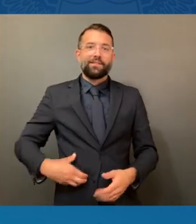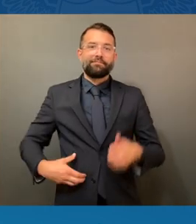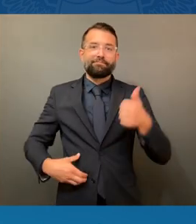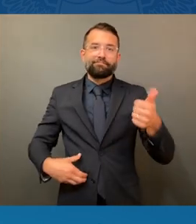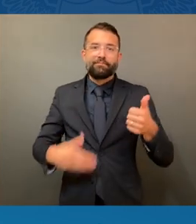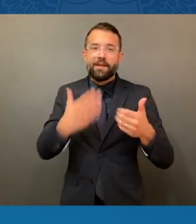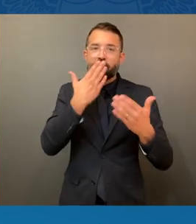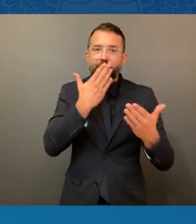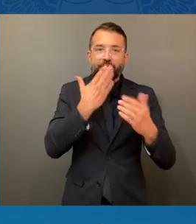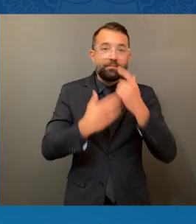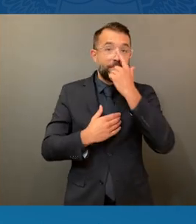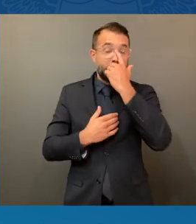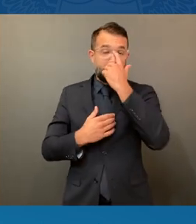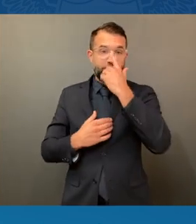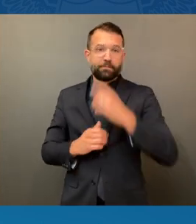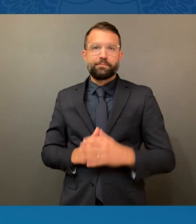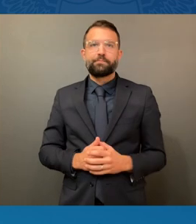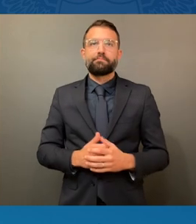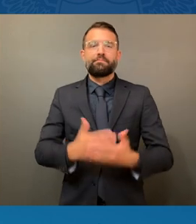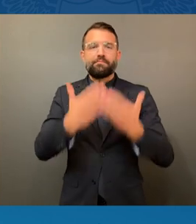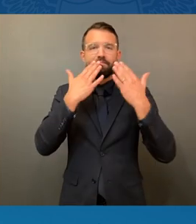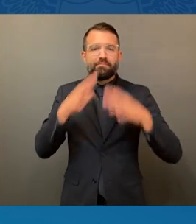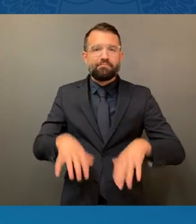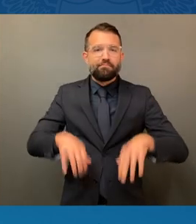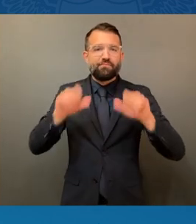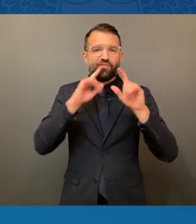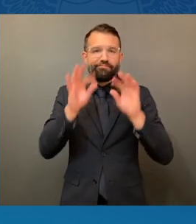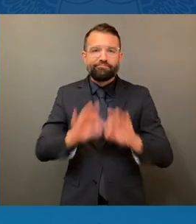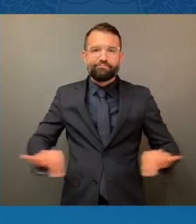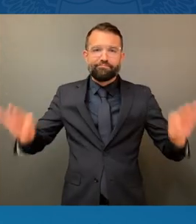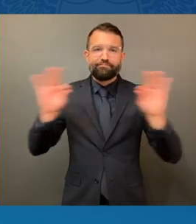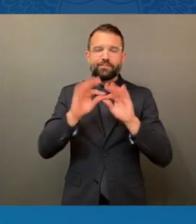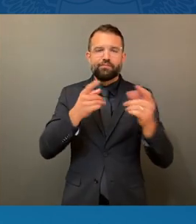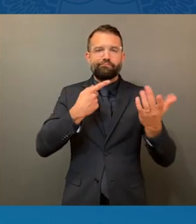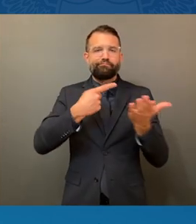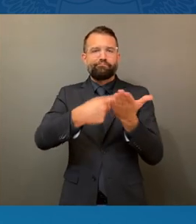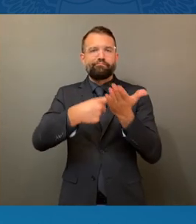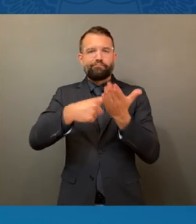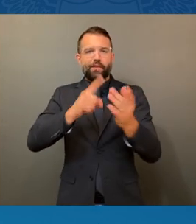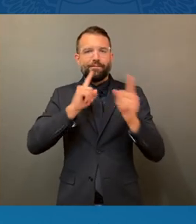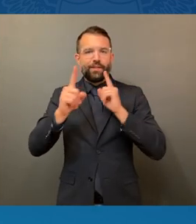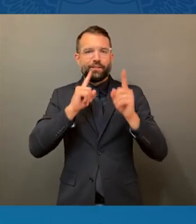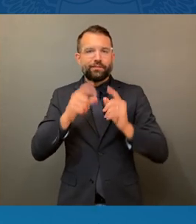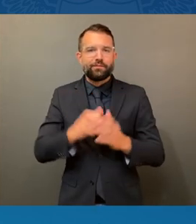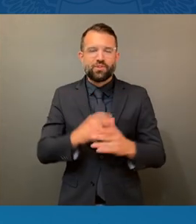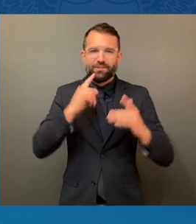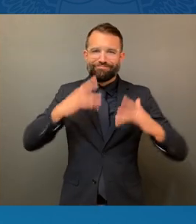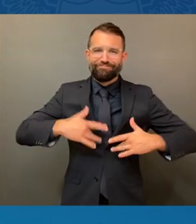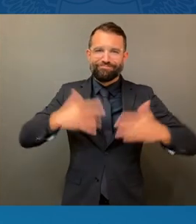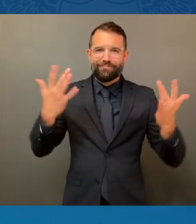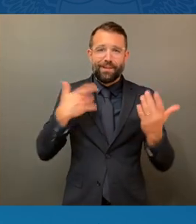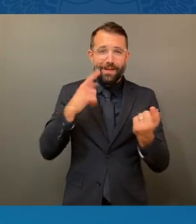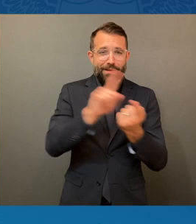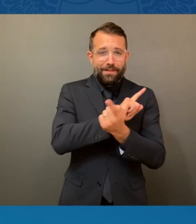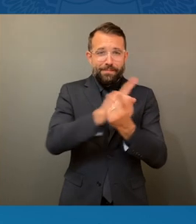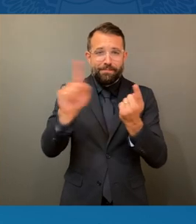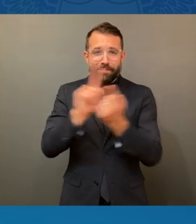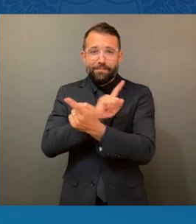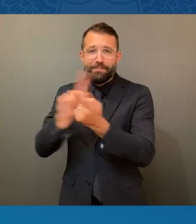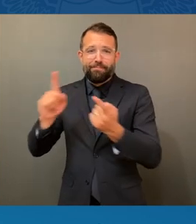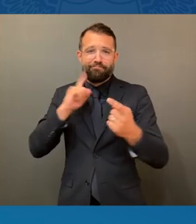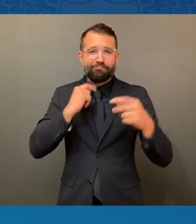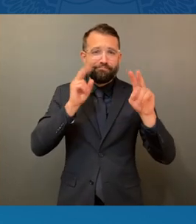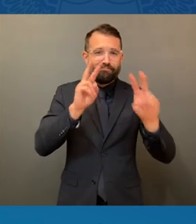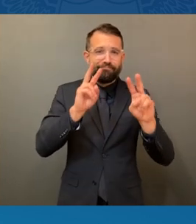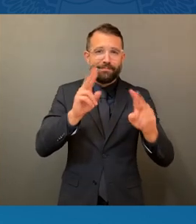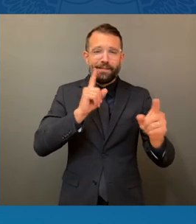And thank you for hosting this important conversation. And it is good to meet with all of you, and I'm looking forward to our conversation. As the ambassador has